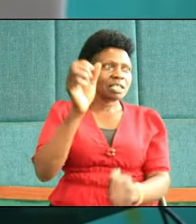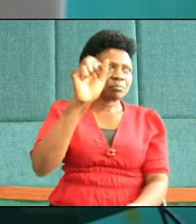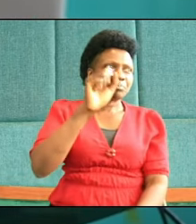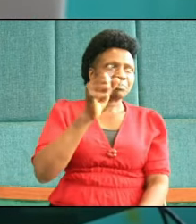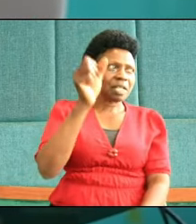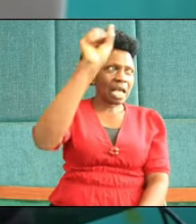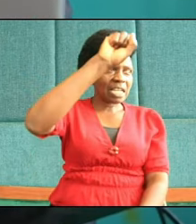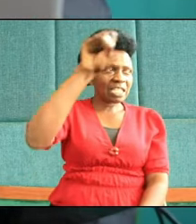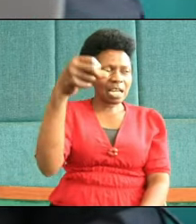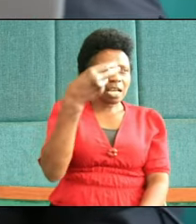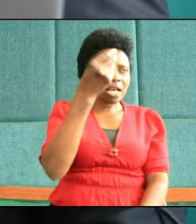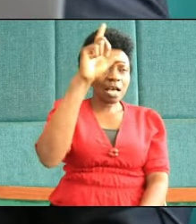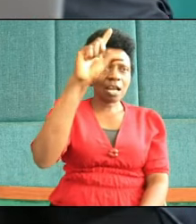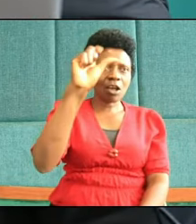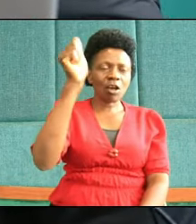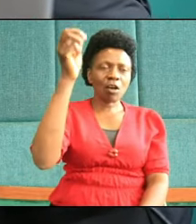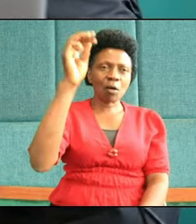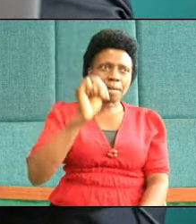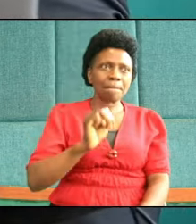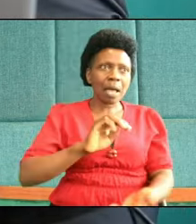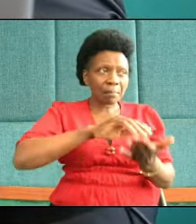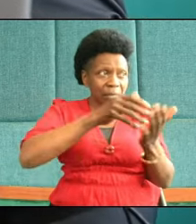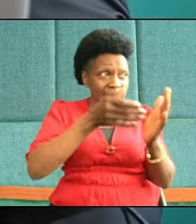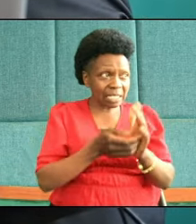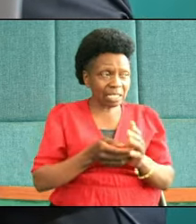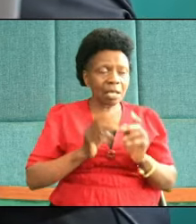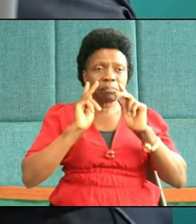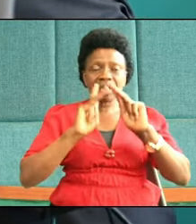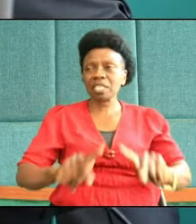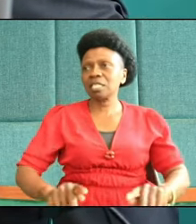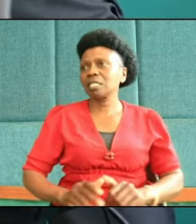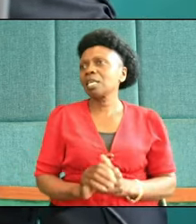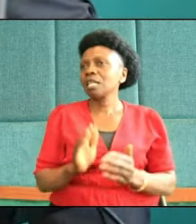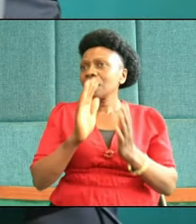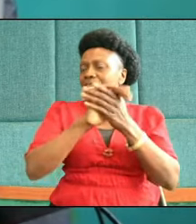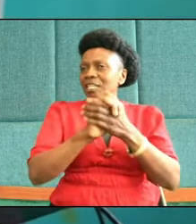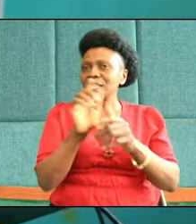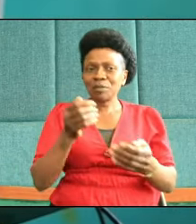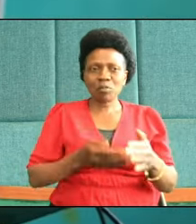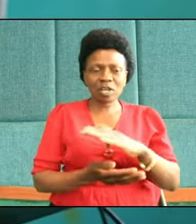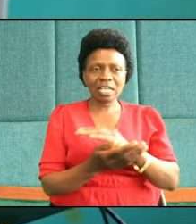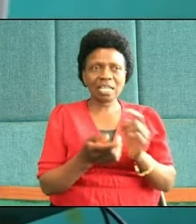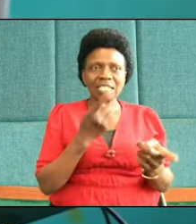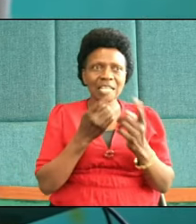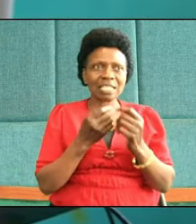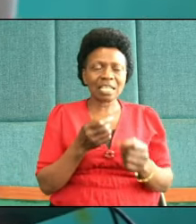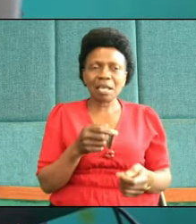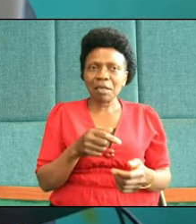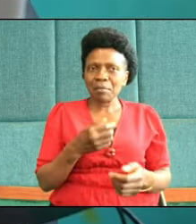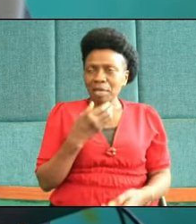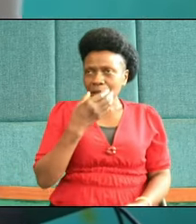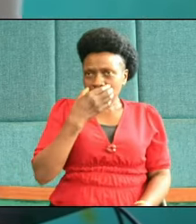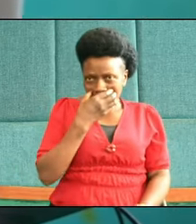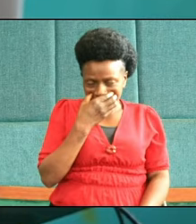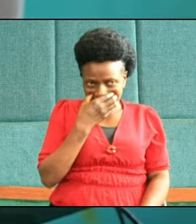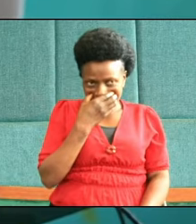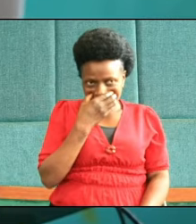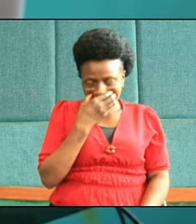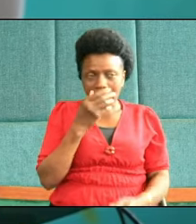The greeting this morning is saying, I wish you another peaceful Sabbath.